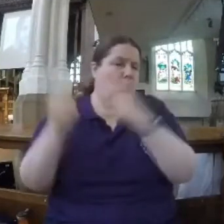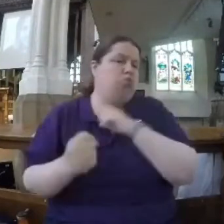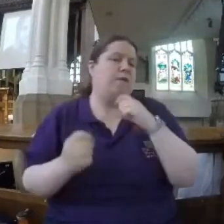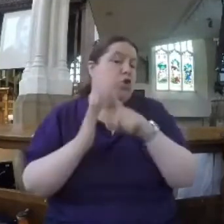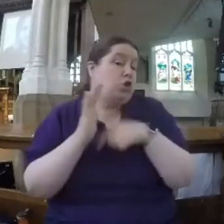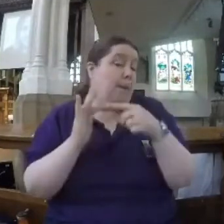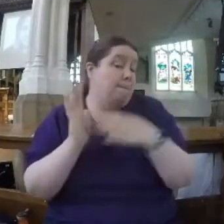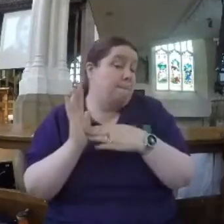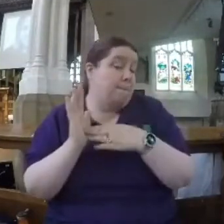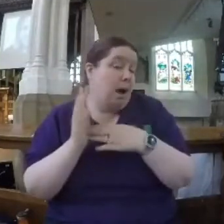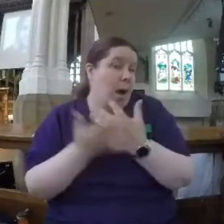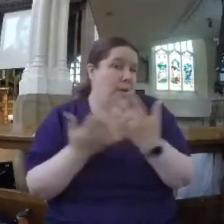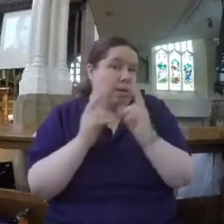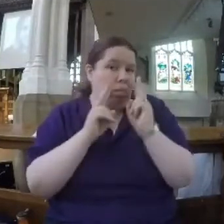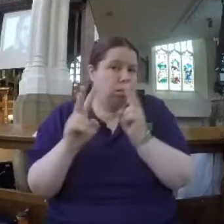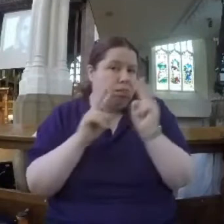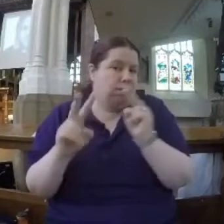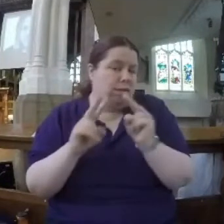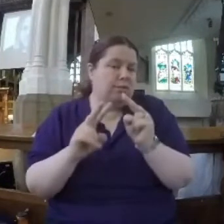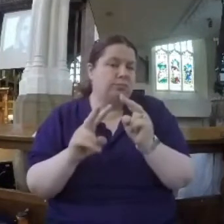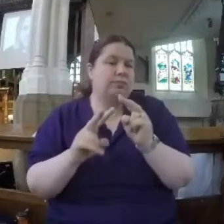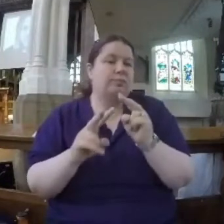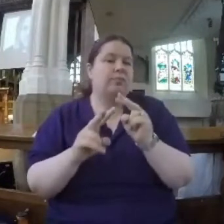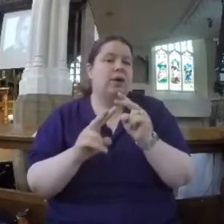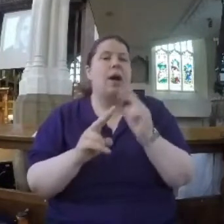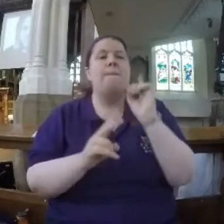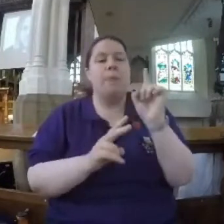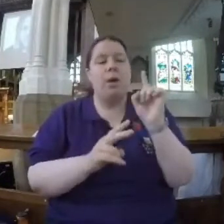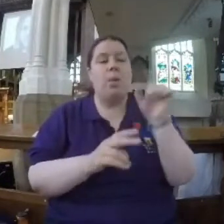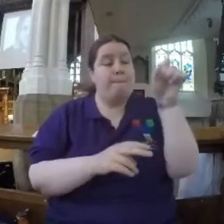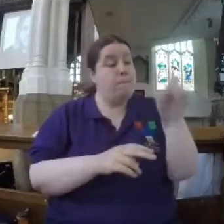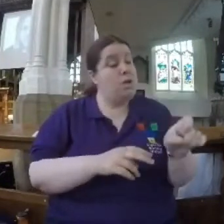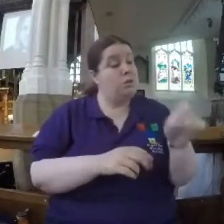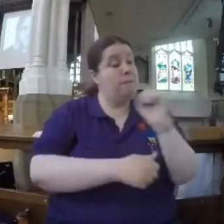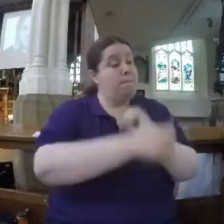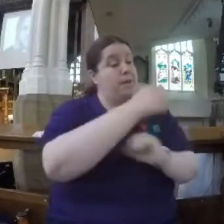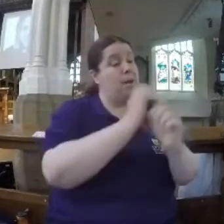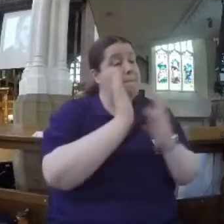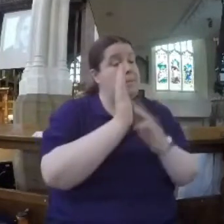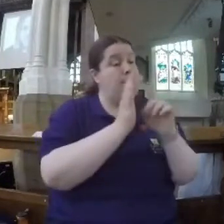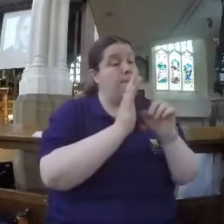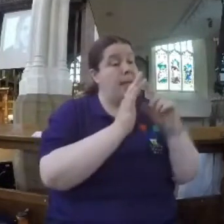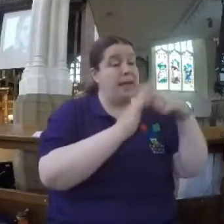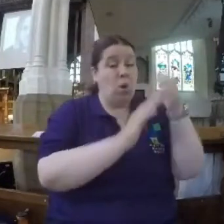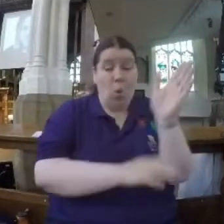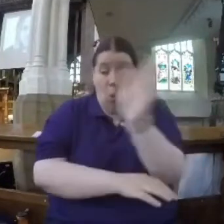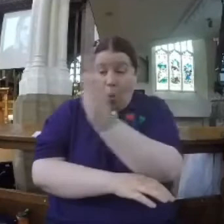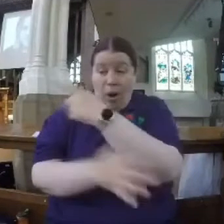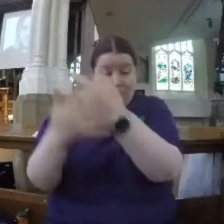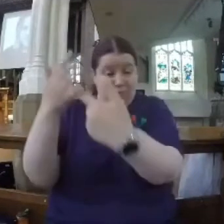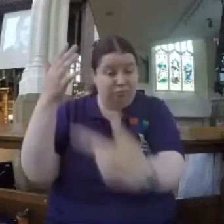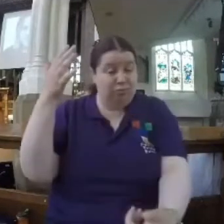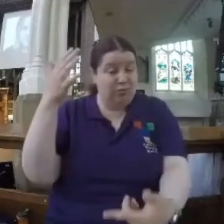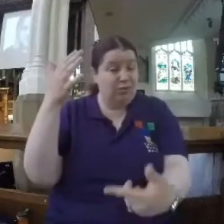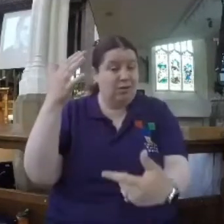When a person's meek, that stops being so important. They finish with that. They don't worry